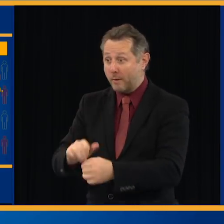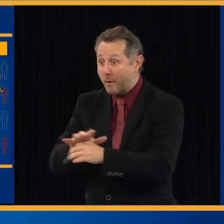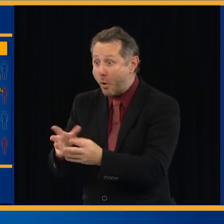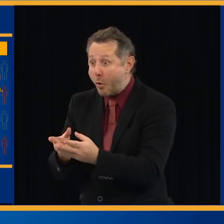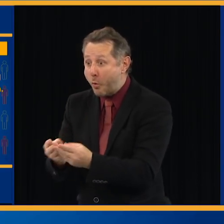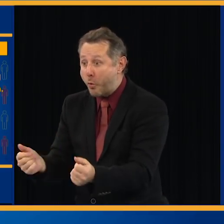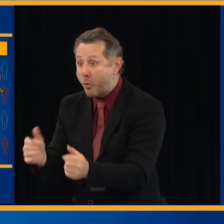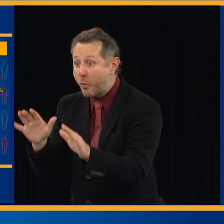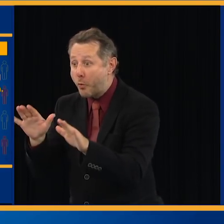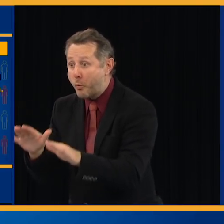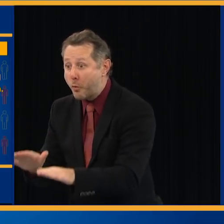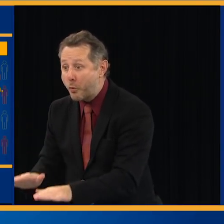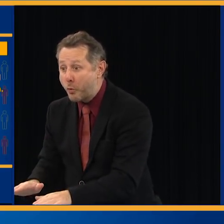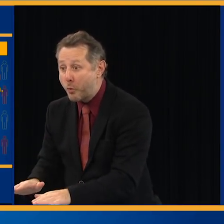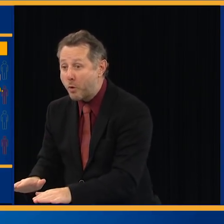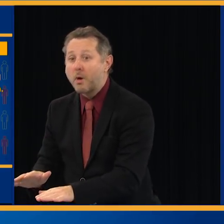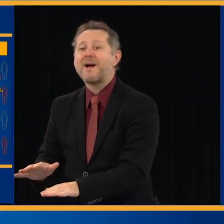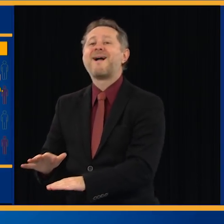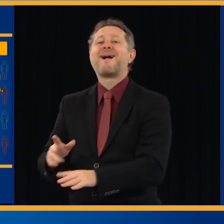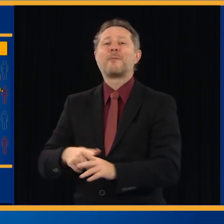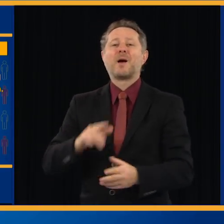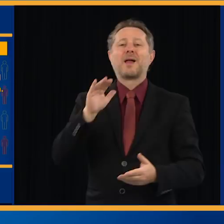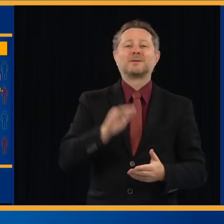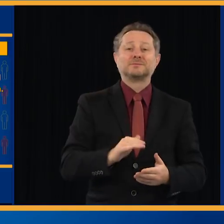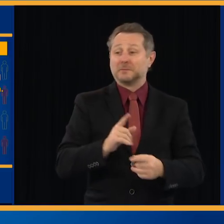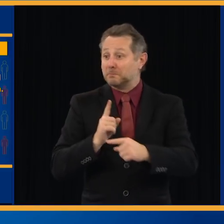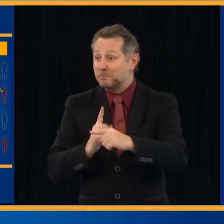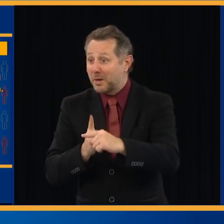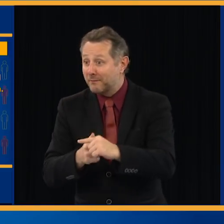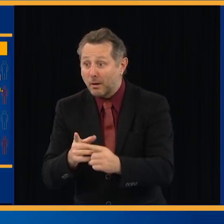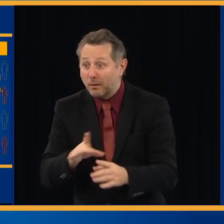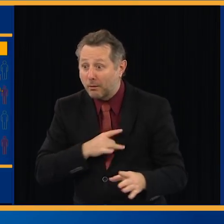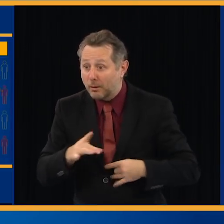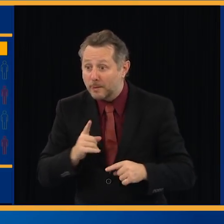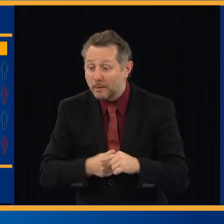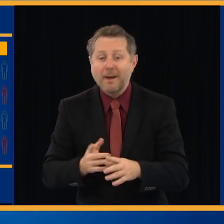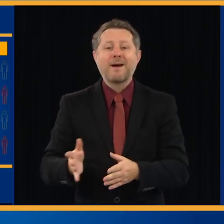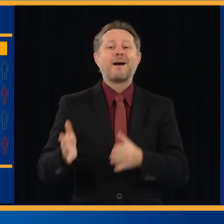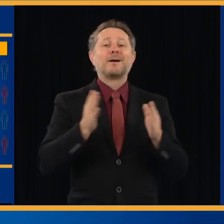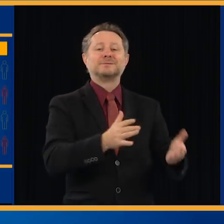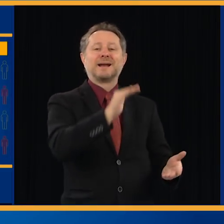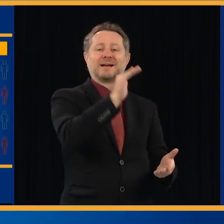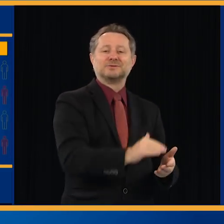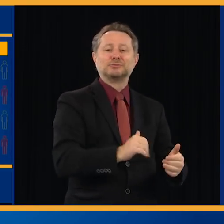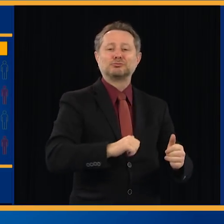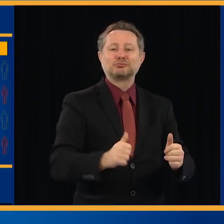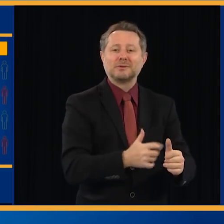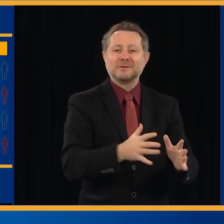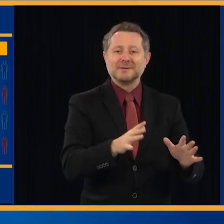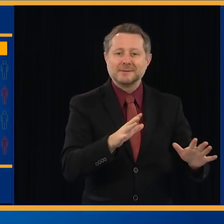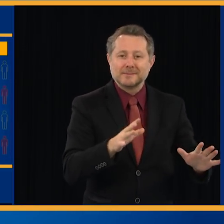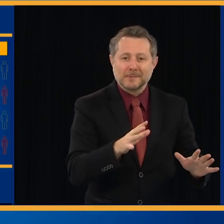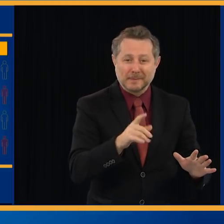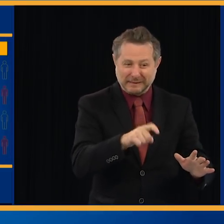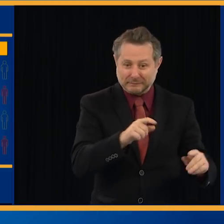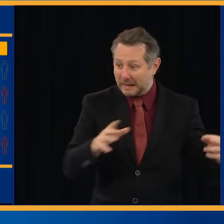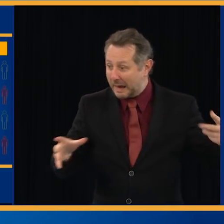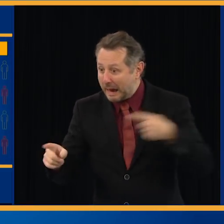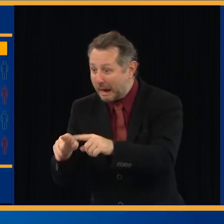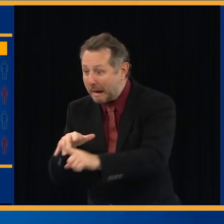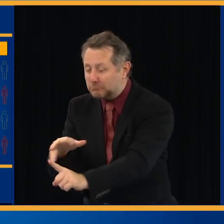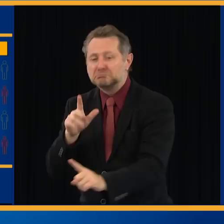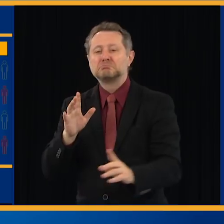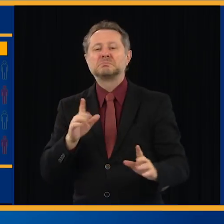and the fewer people you need to trace back. But it will require,